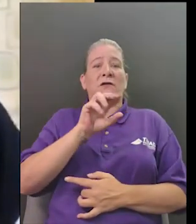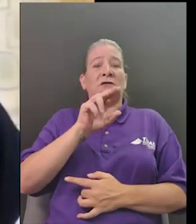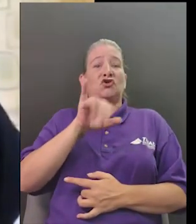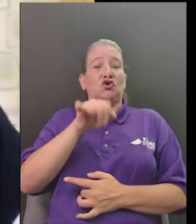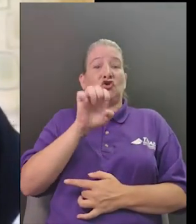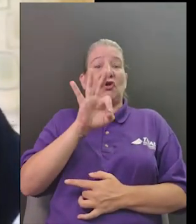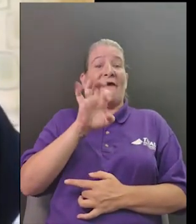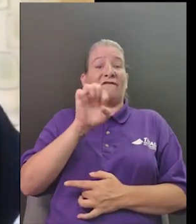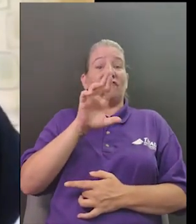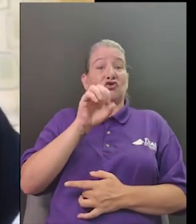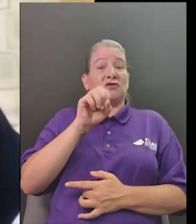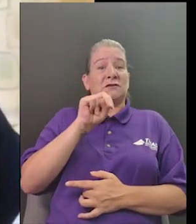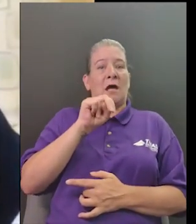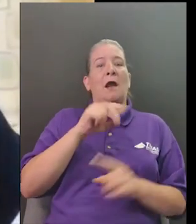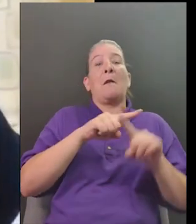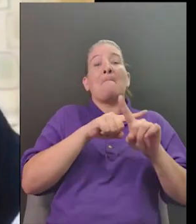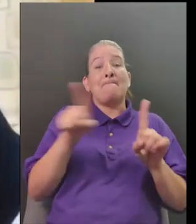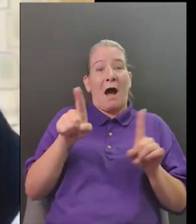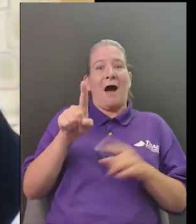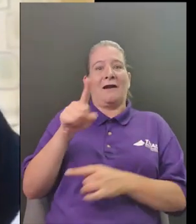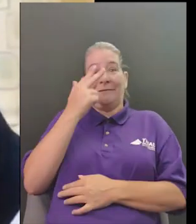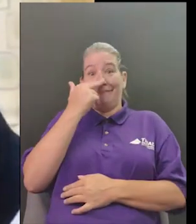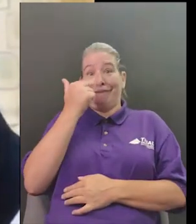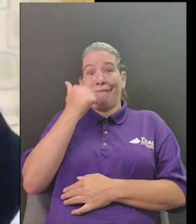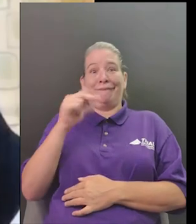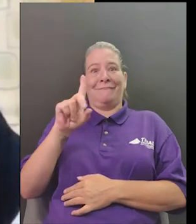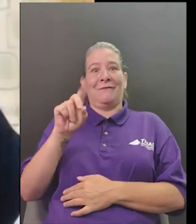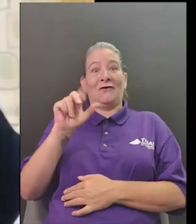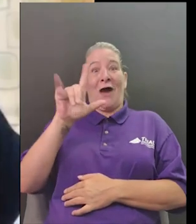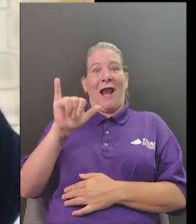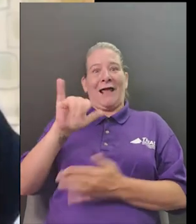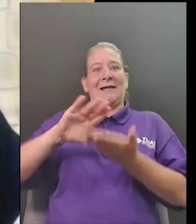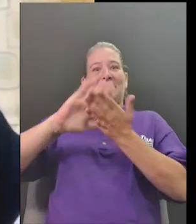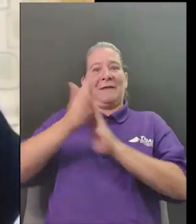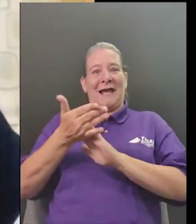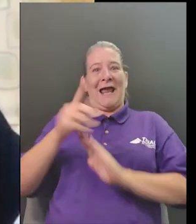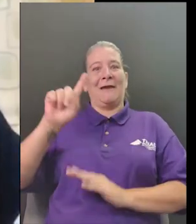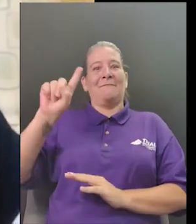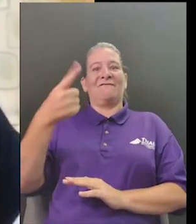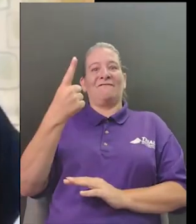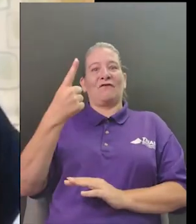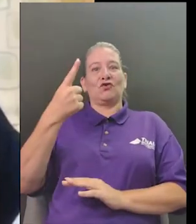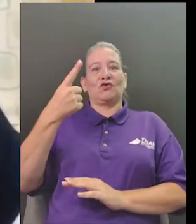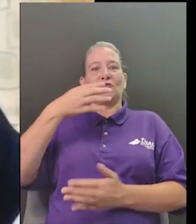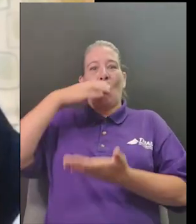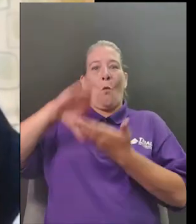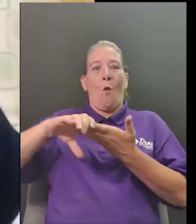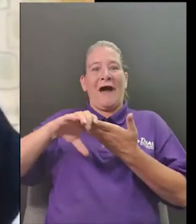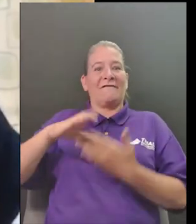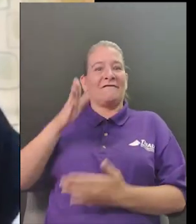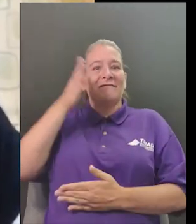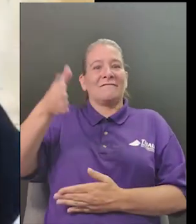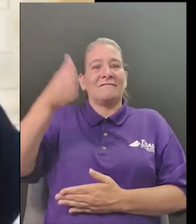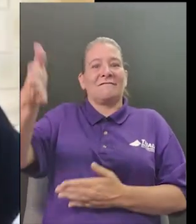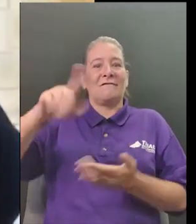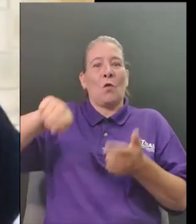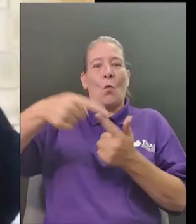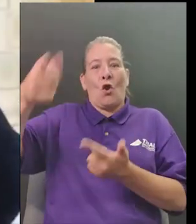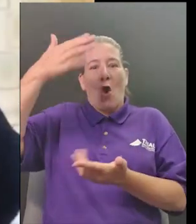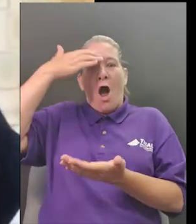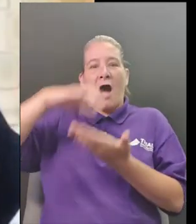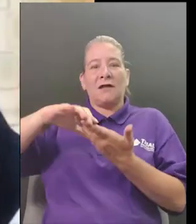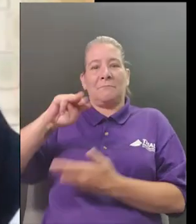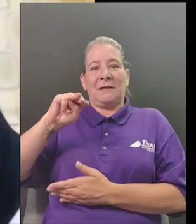that the president and often the first lady were there to greet them um that there were um festive parties